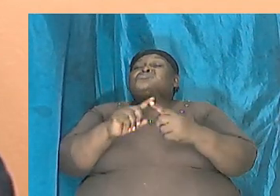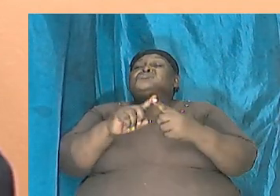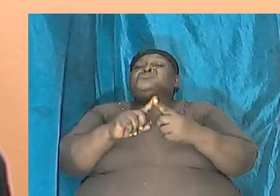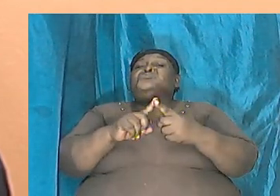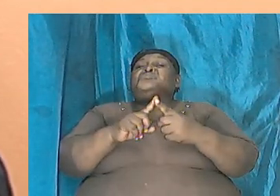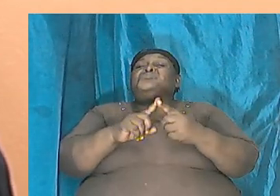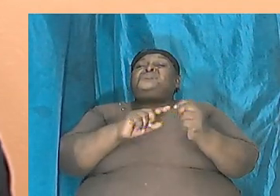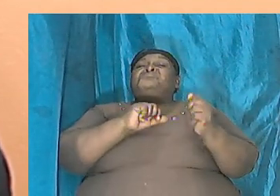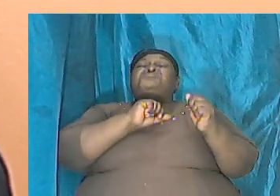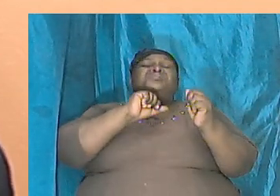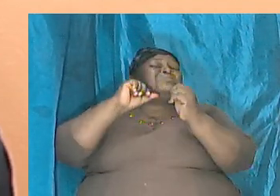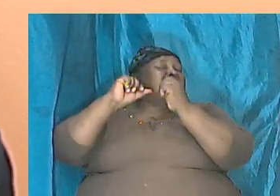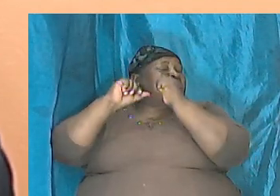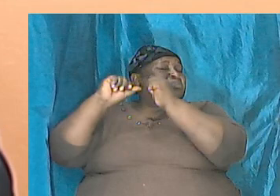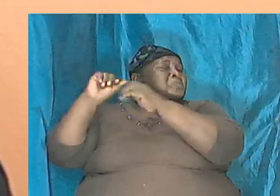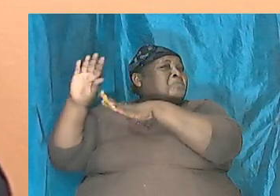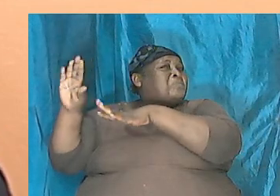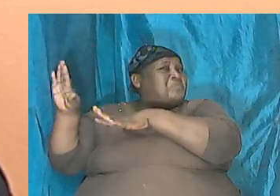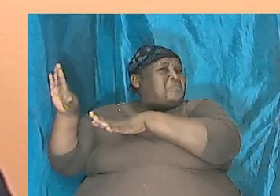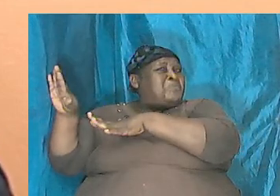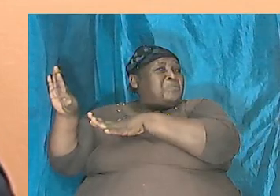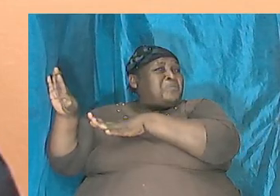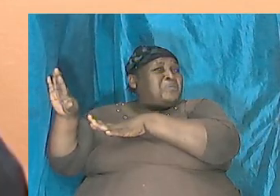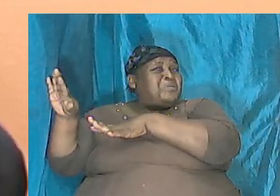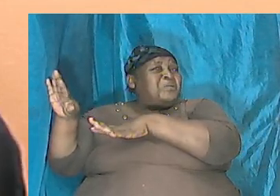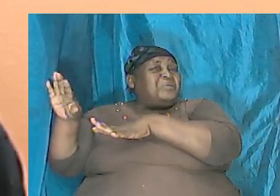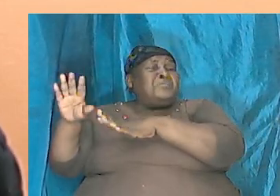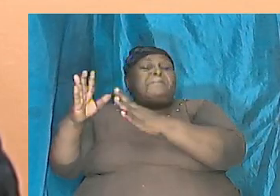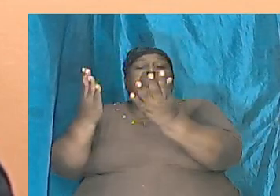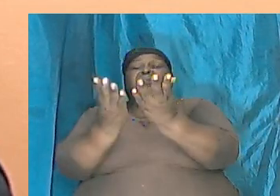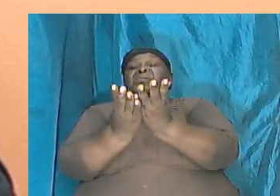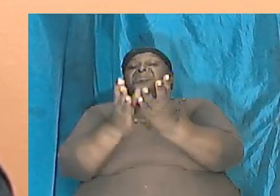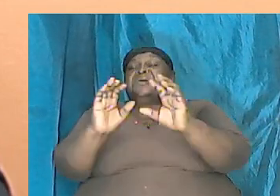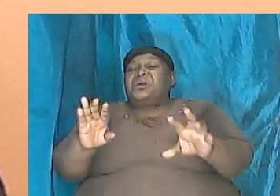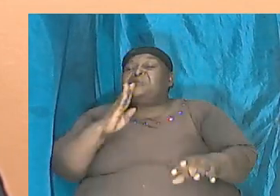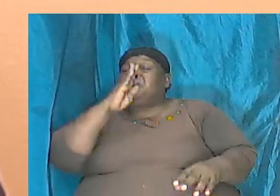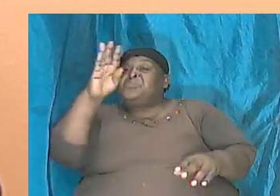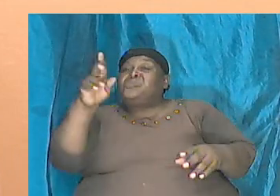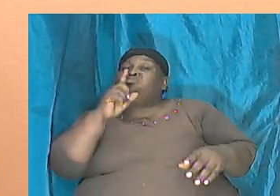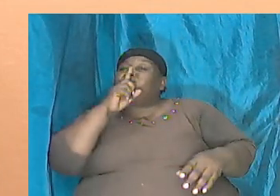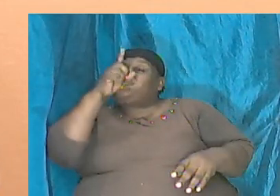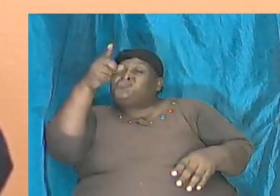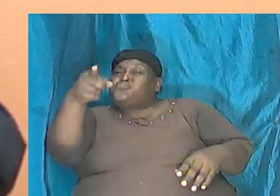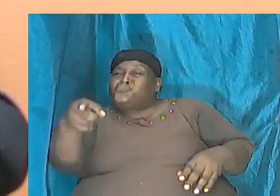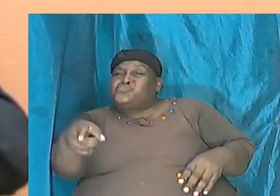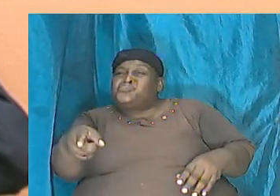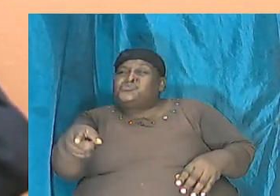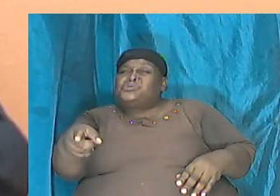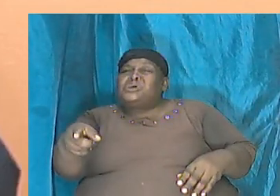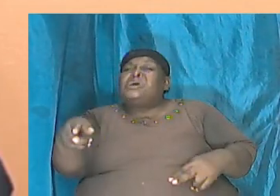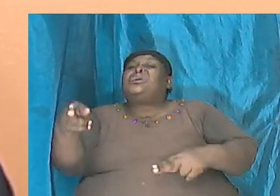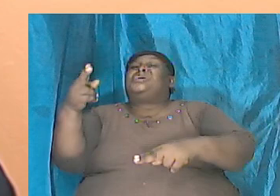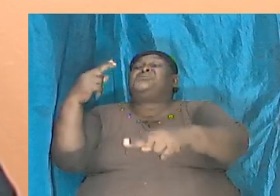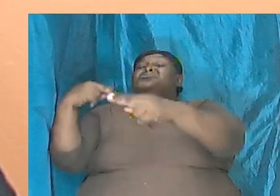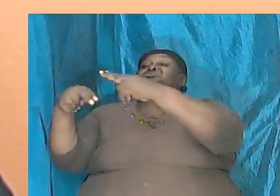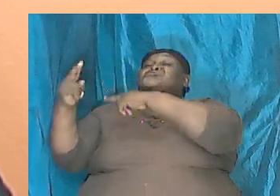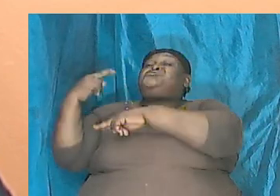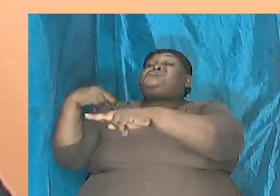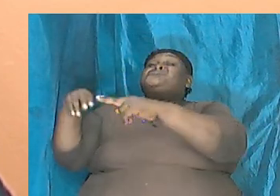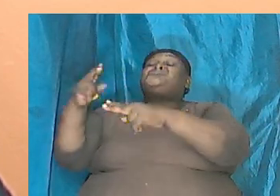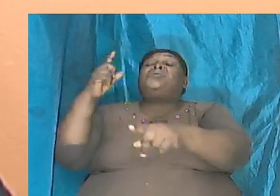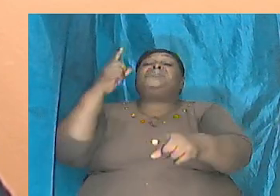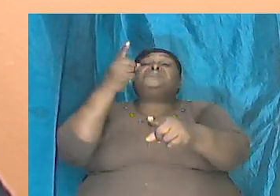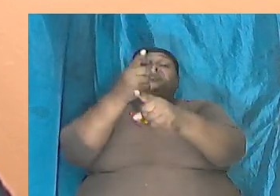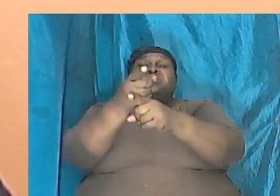that the book can be true, that it can be trusted, that it is historically correct and